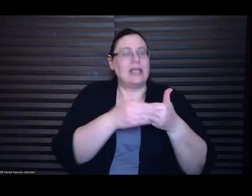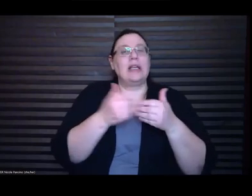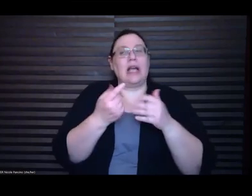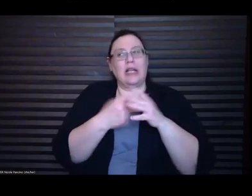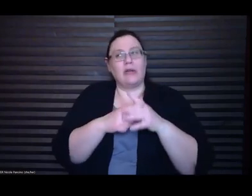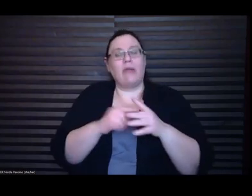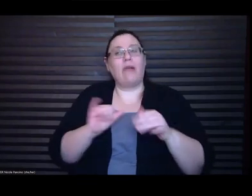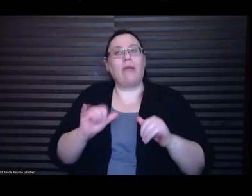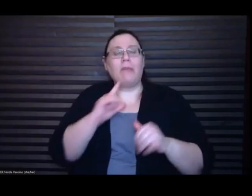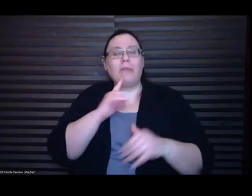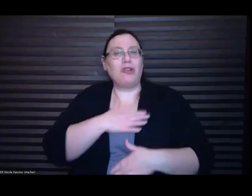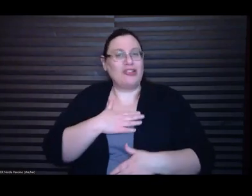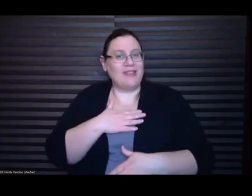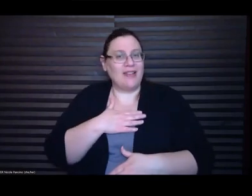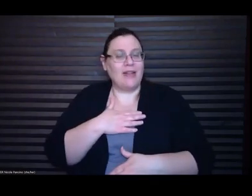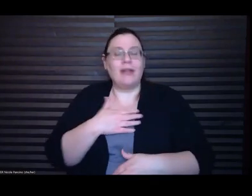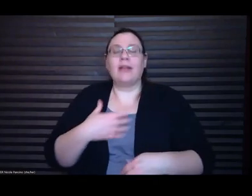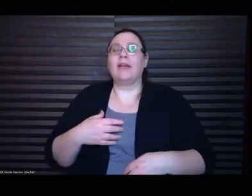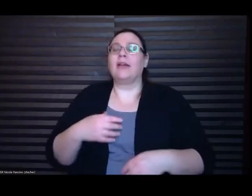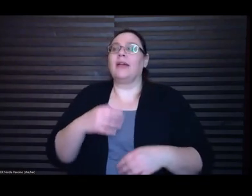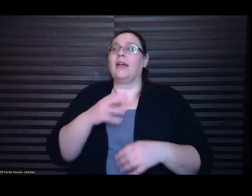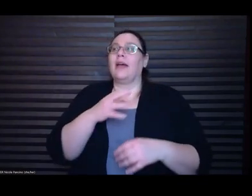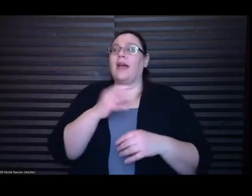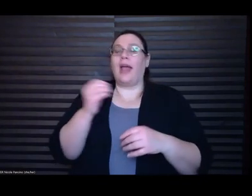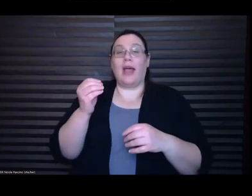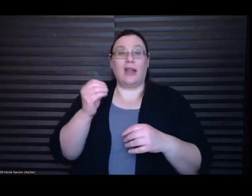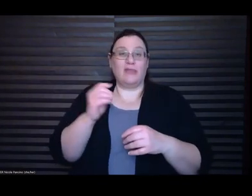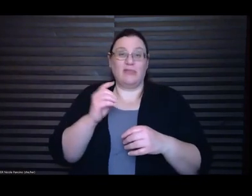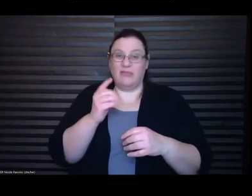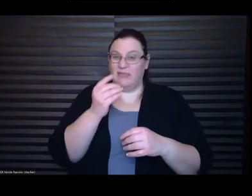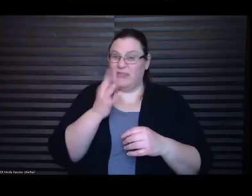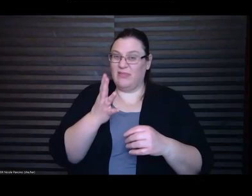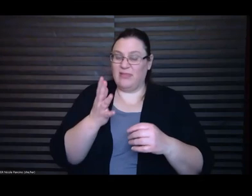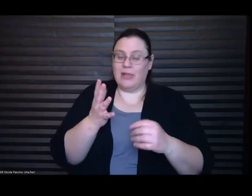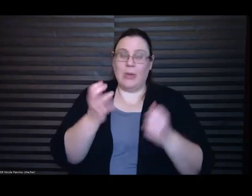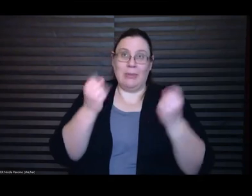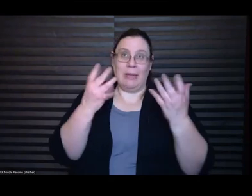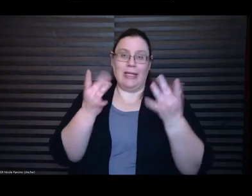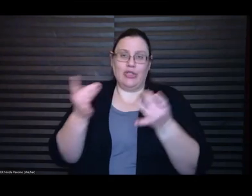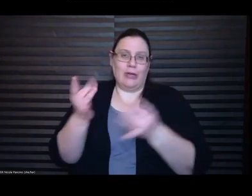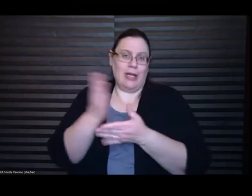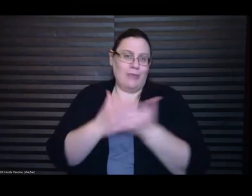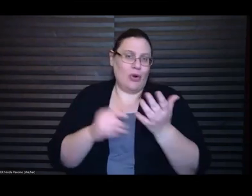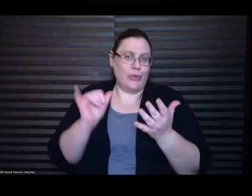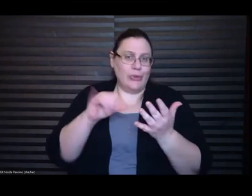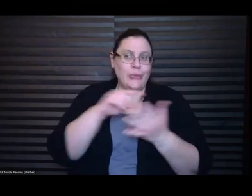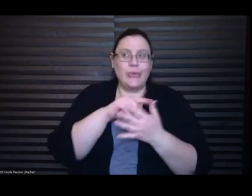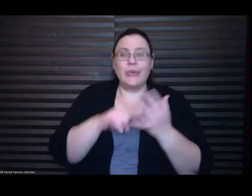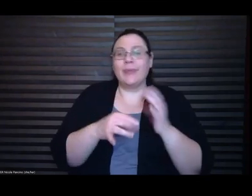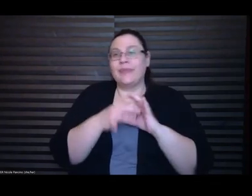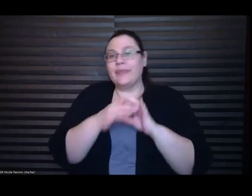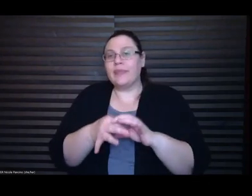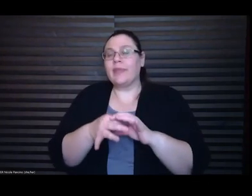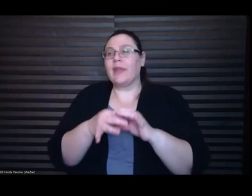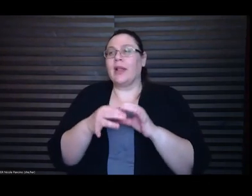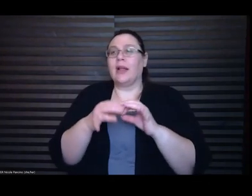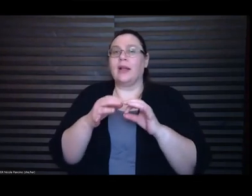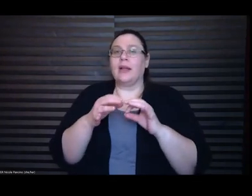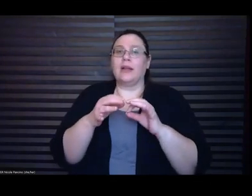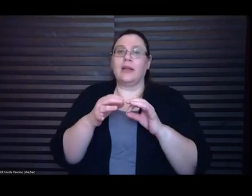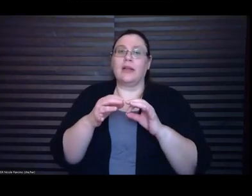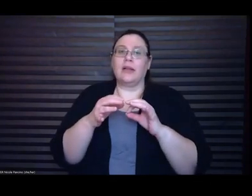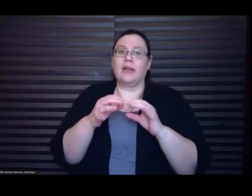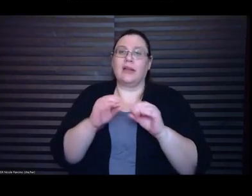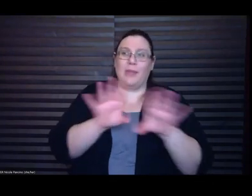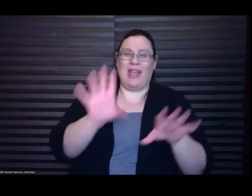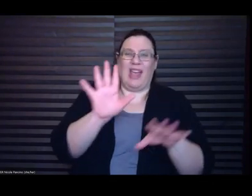there are obviously many tricky parts around um around coming out around then especially in the months where we weren't really sure how to